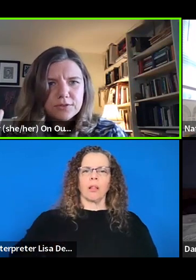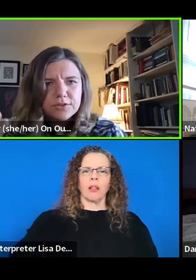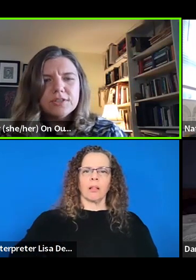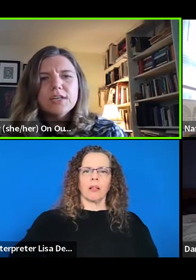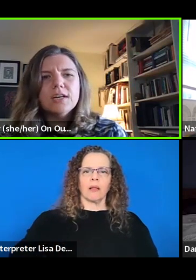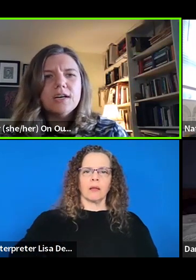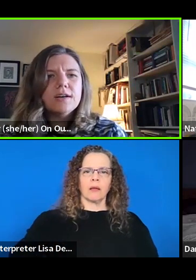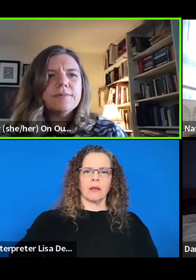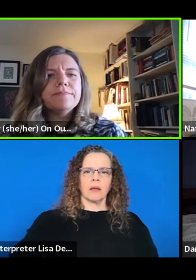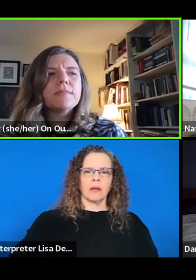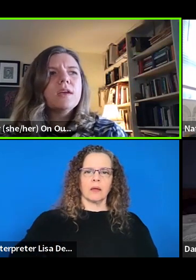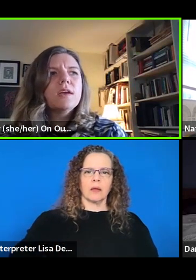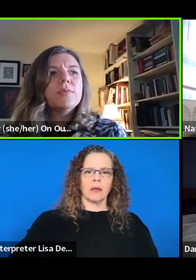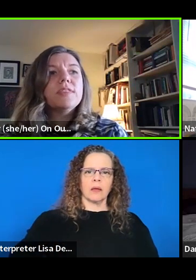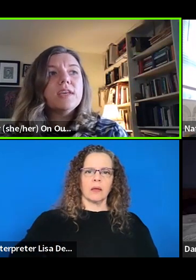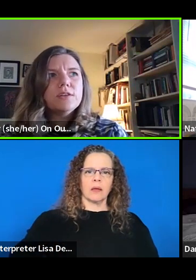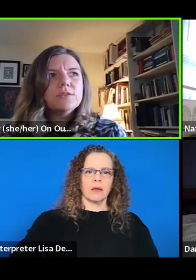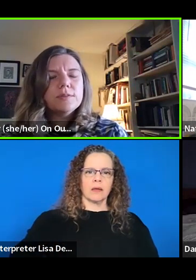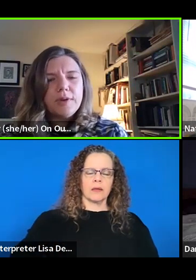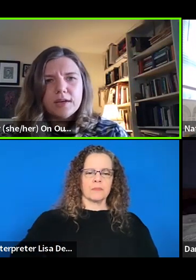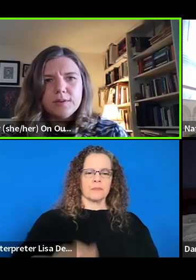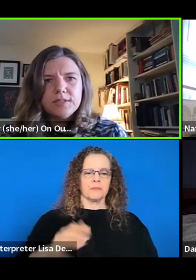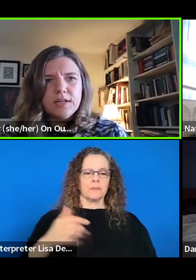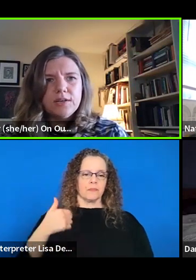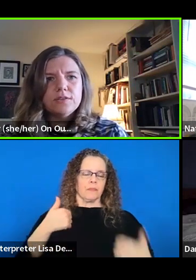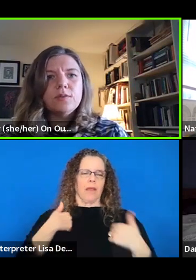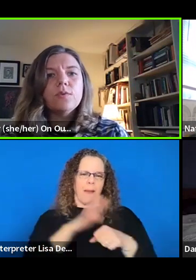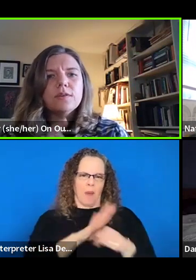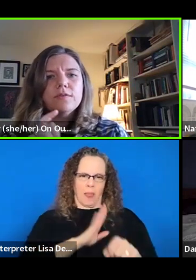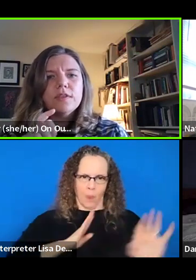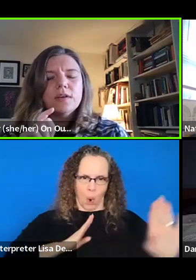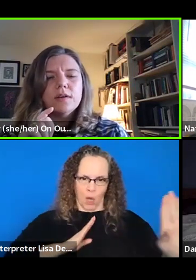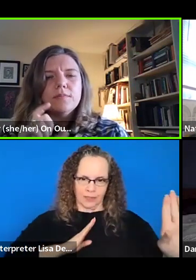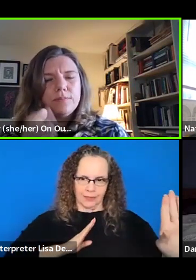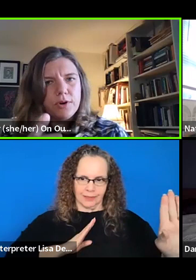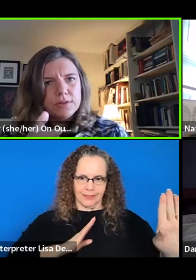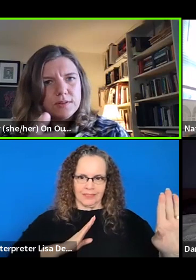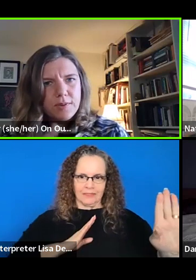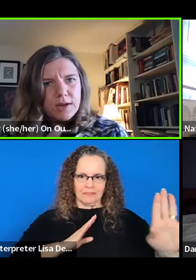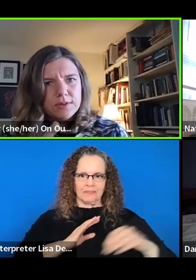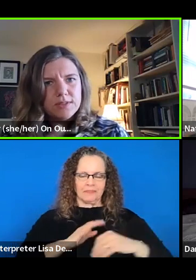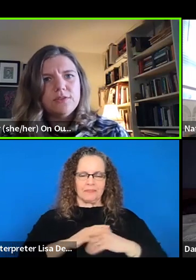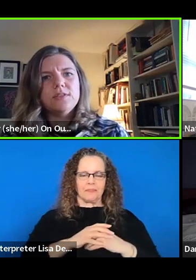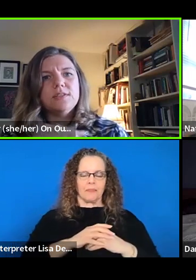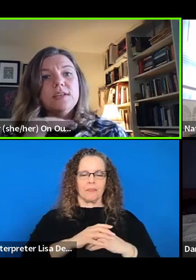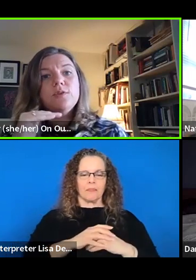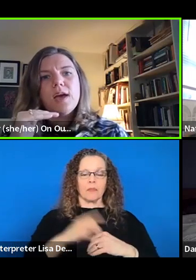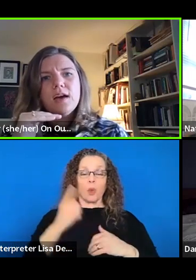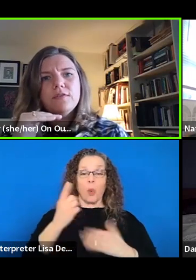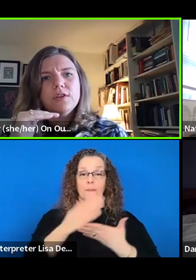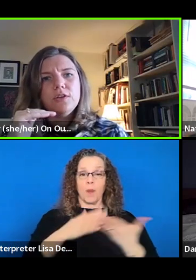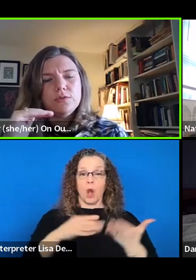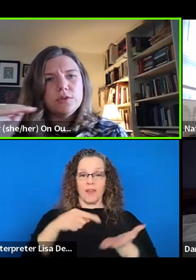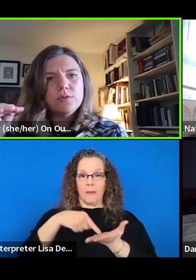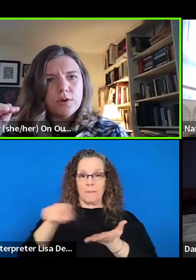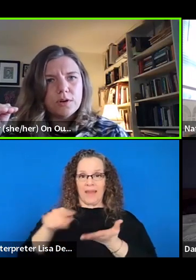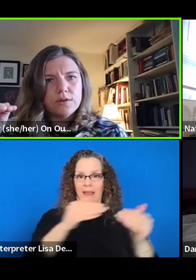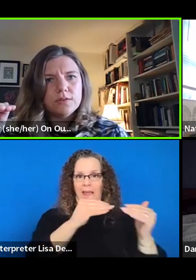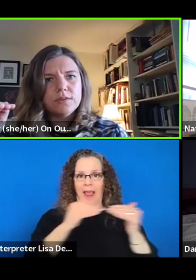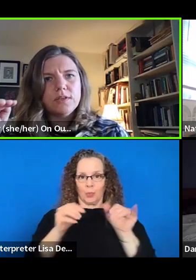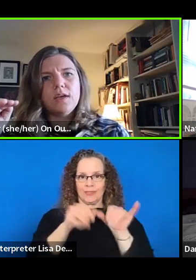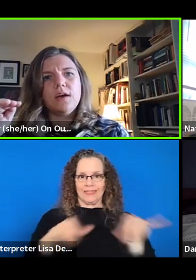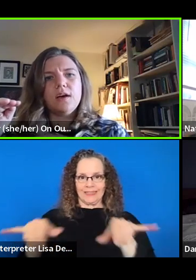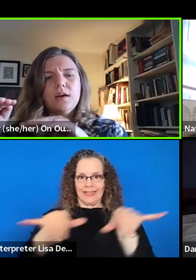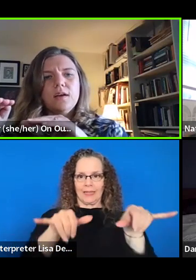so full disclosure. Um, but they use the pay equity standards, and one of the parts of the pay equity standards is if you have union